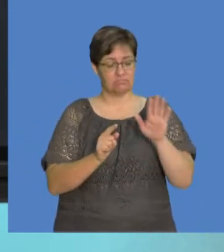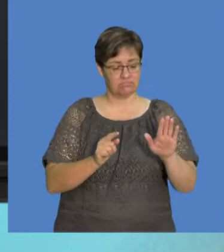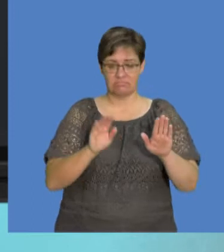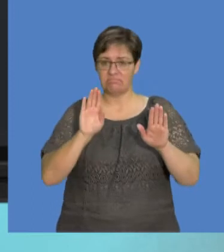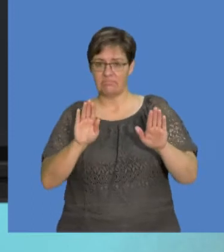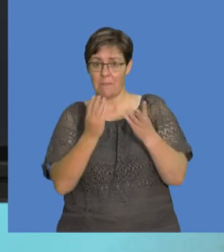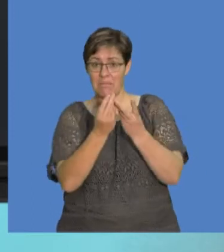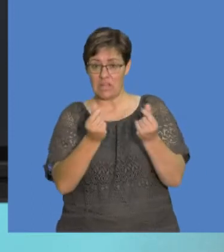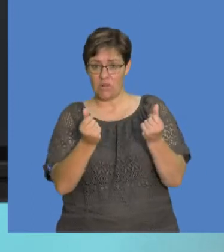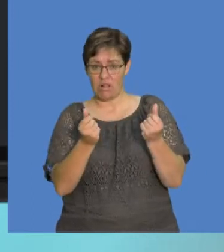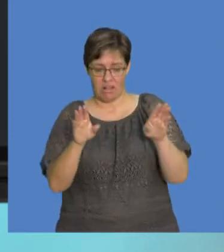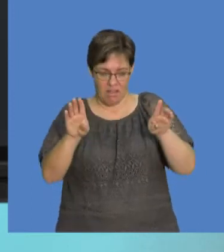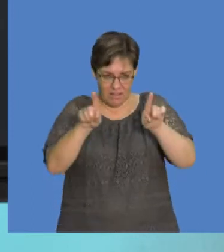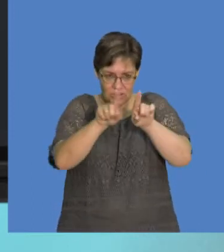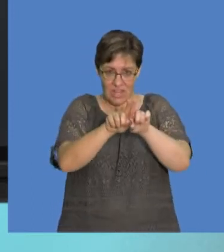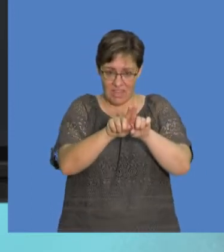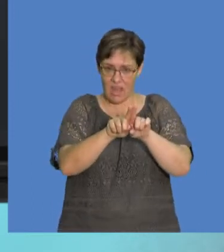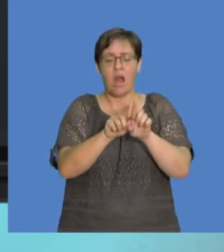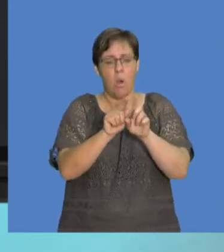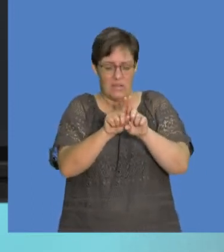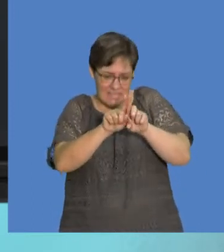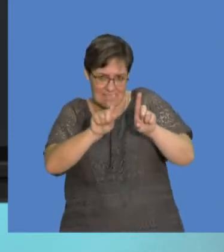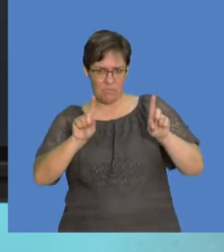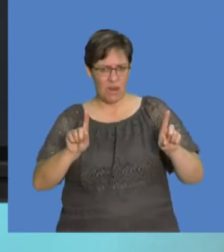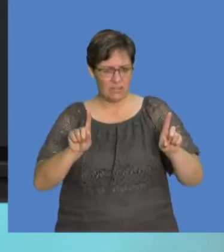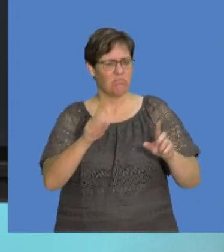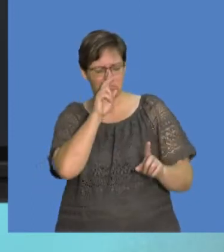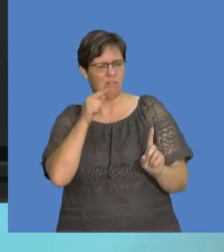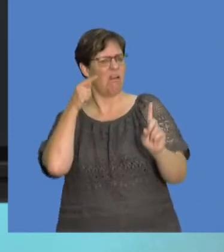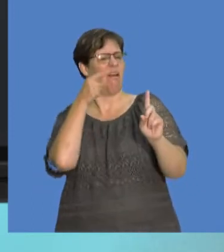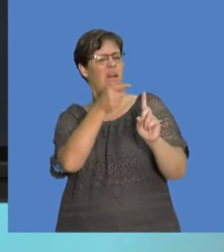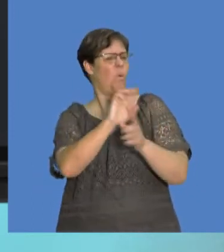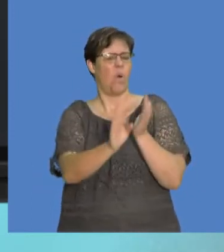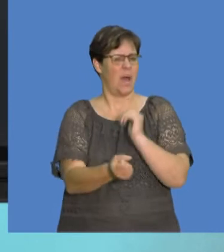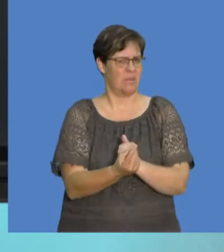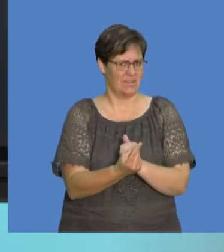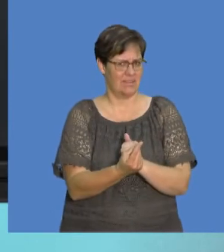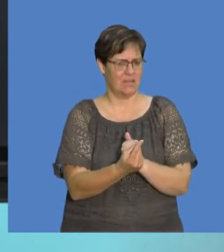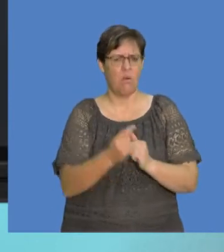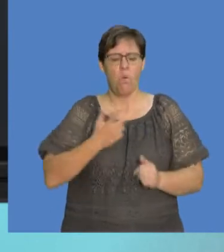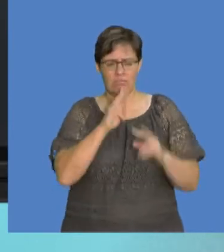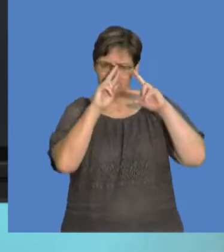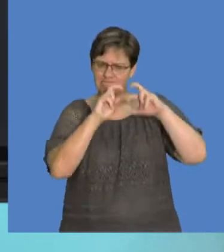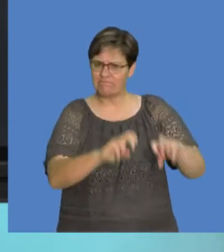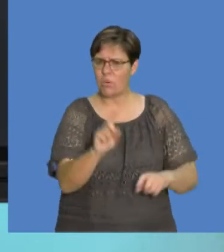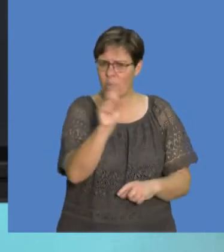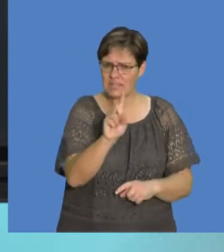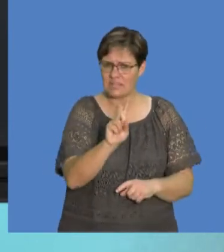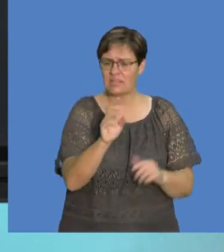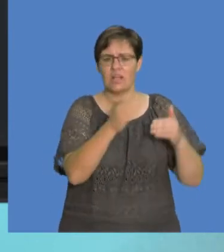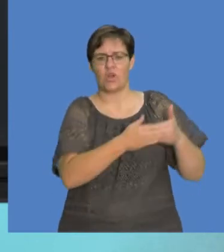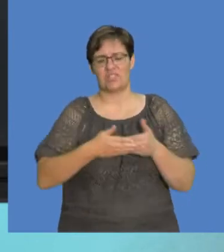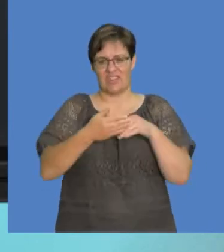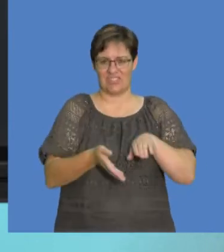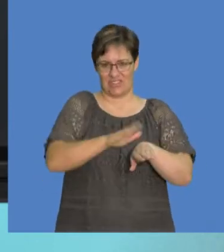materials together and separating them with an intention to, you know, to explore the principle of conservation of